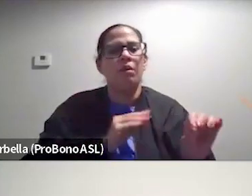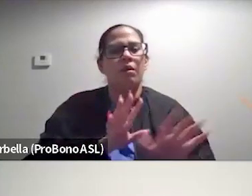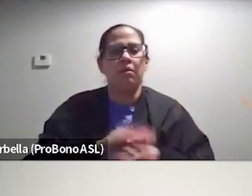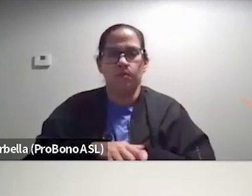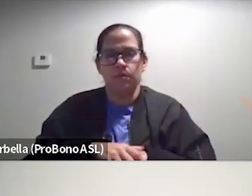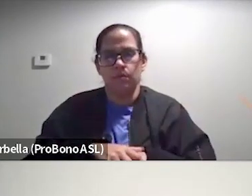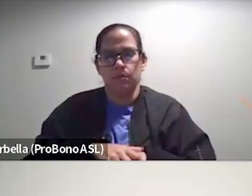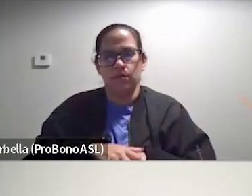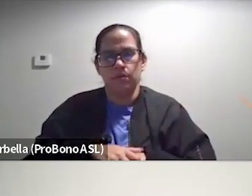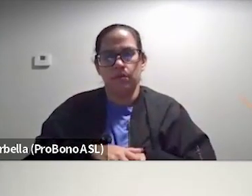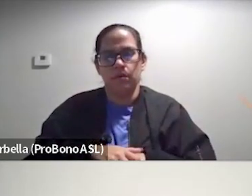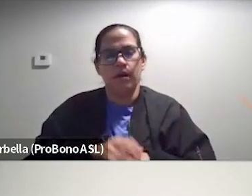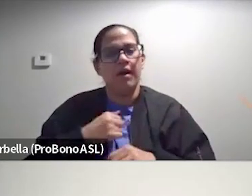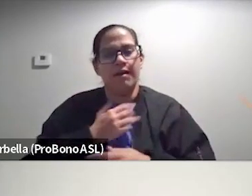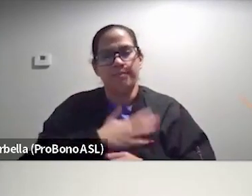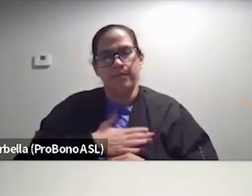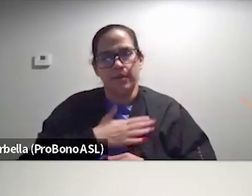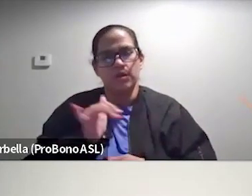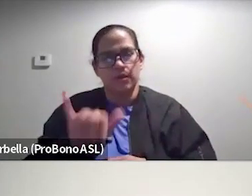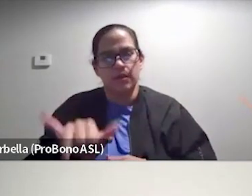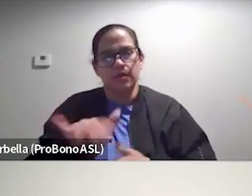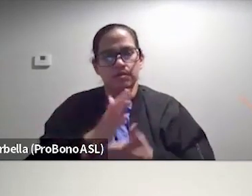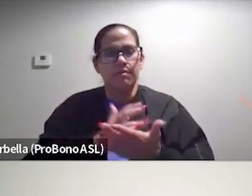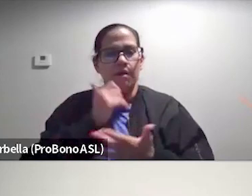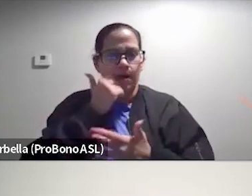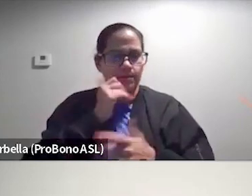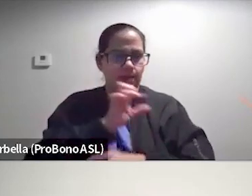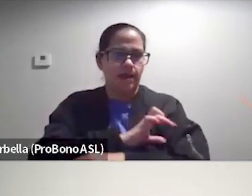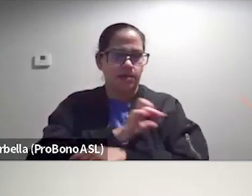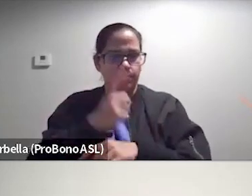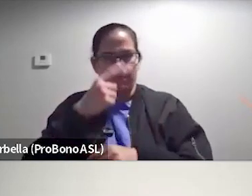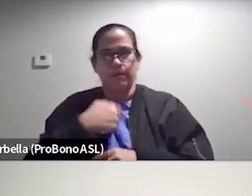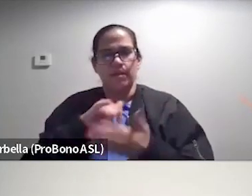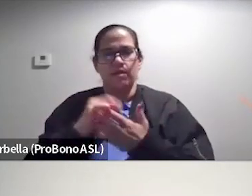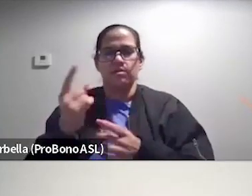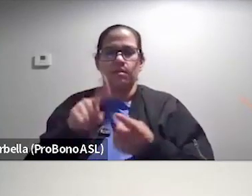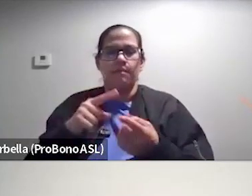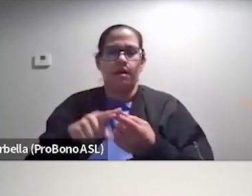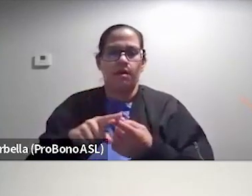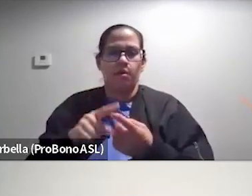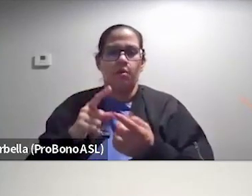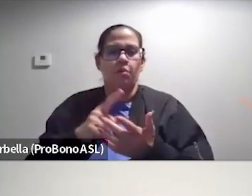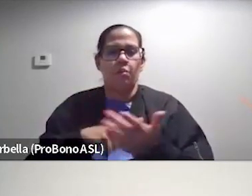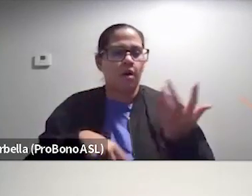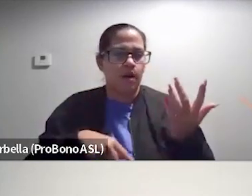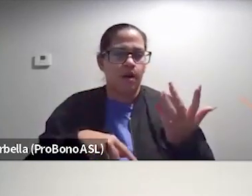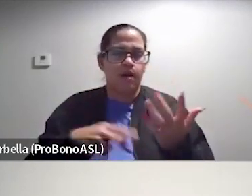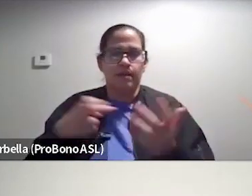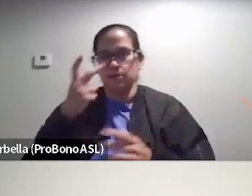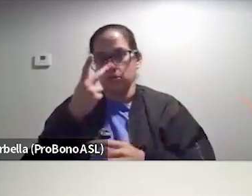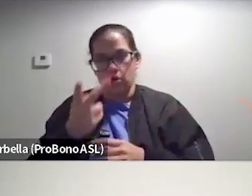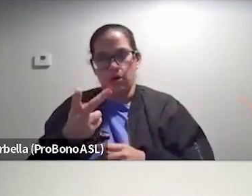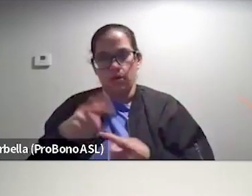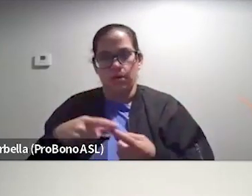And I, I appreciate that's some auntie energy for me, that, that there's something about what he saw